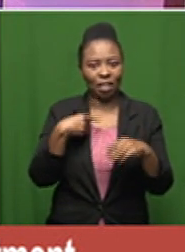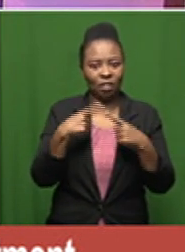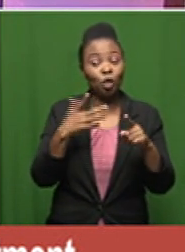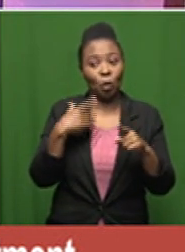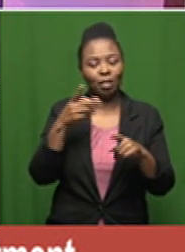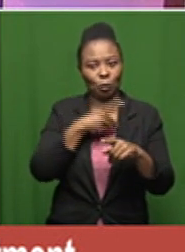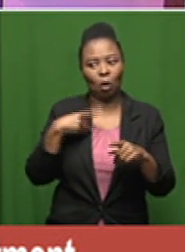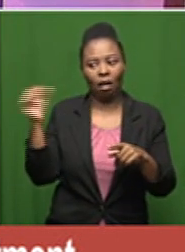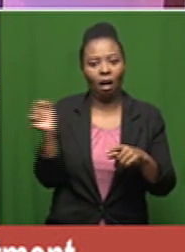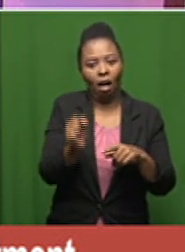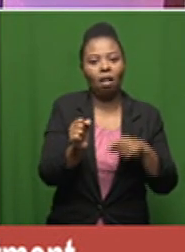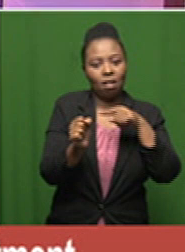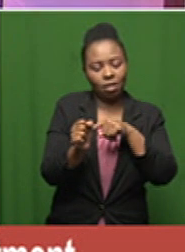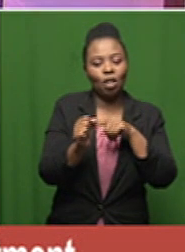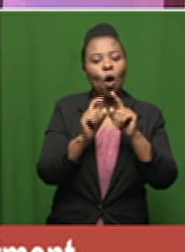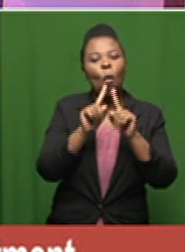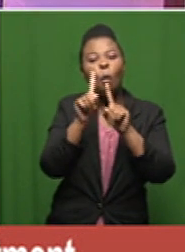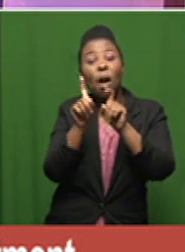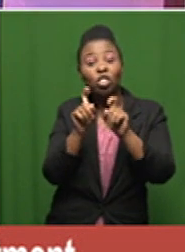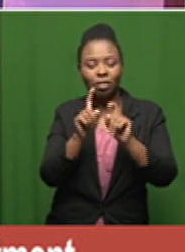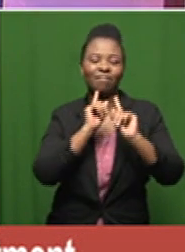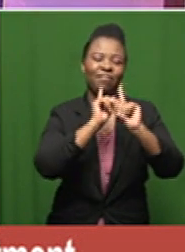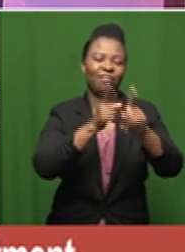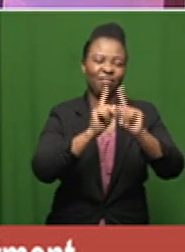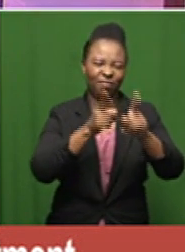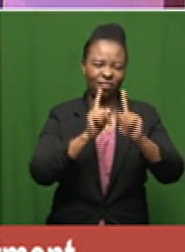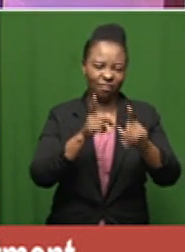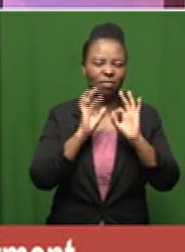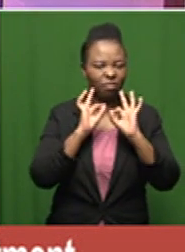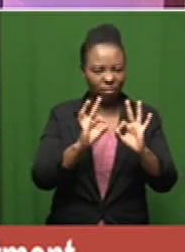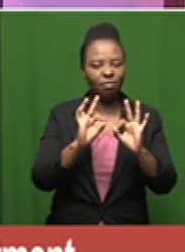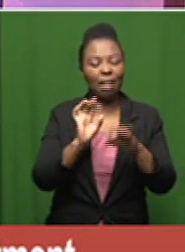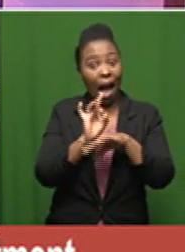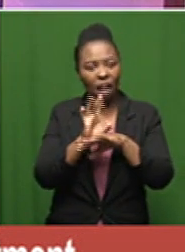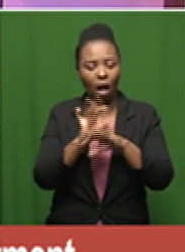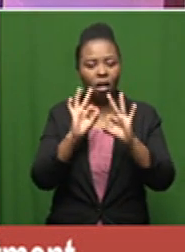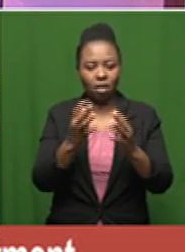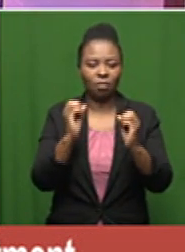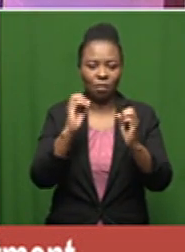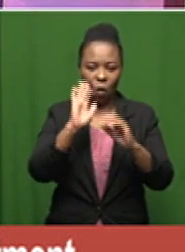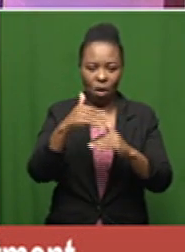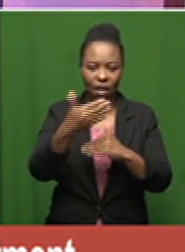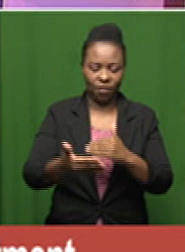a doctor to address some of those questions that you've posed to get some sound advice stay with us for that